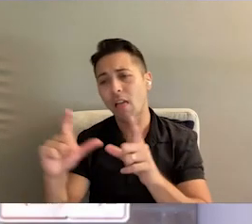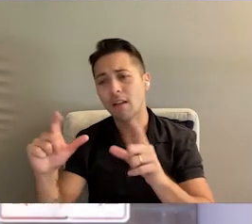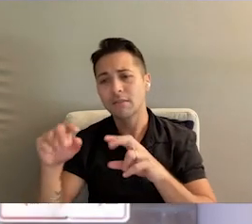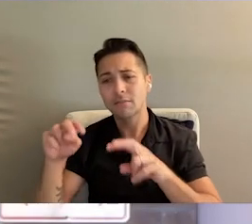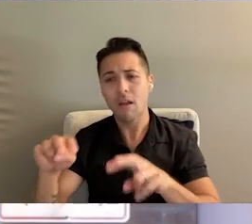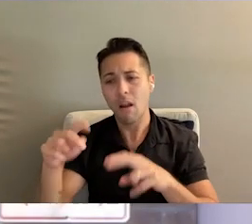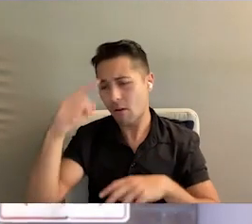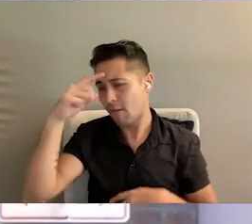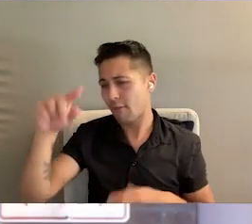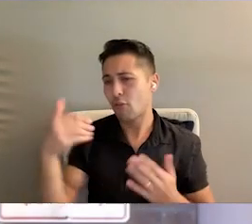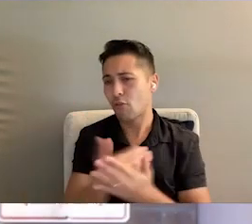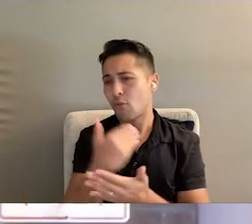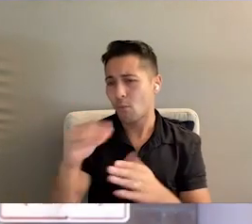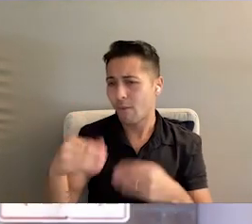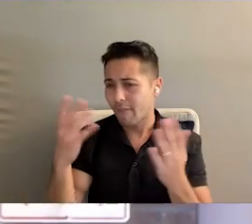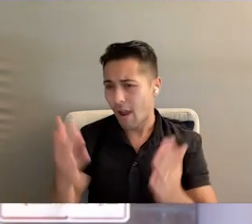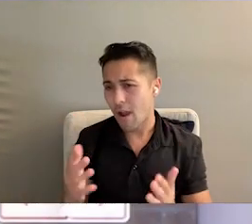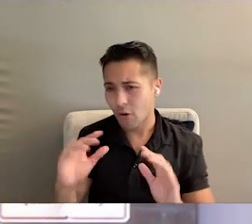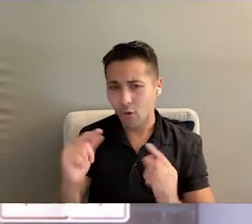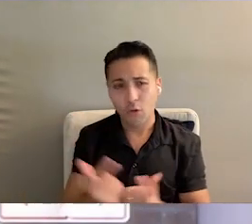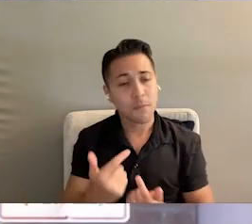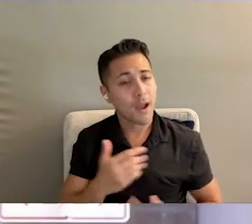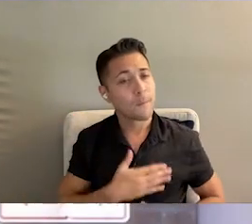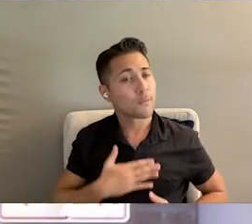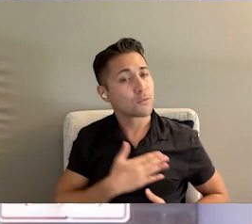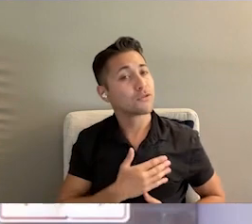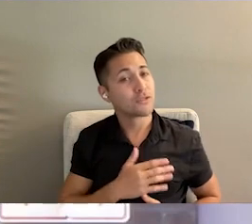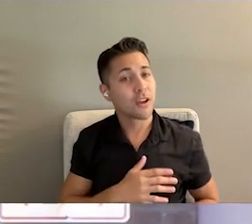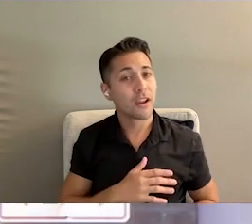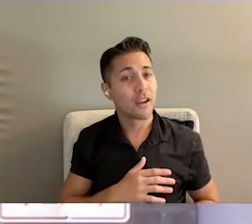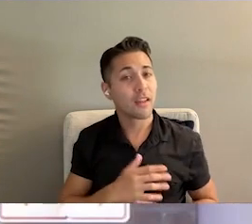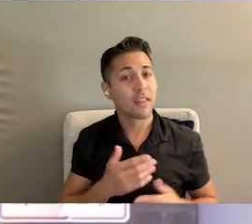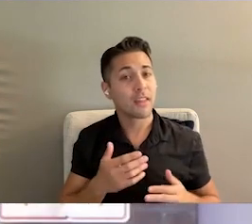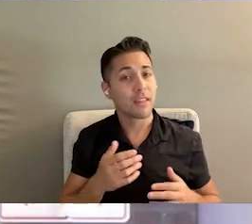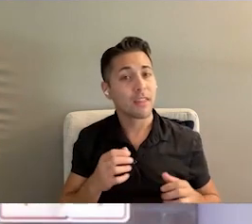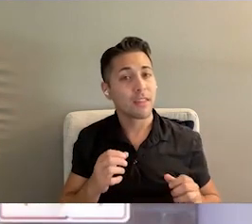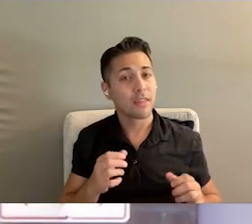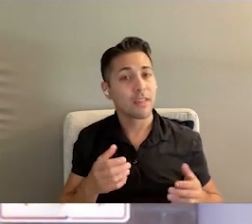monitoring of a new provider group. Thank I appreciate the chance.